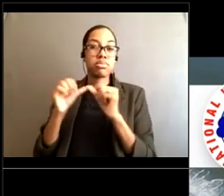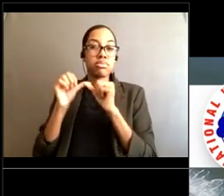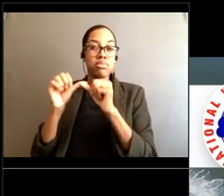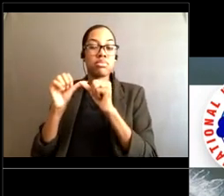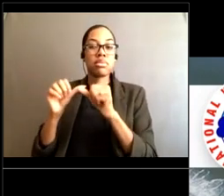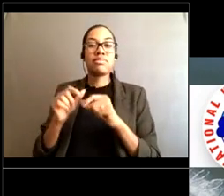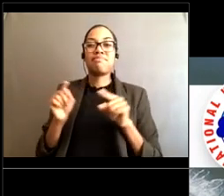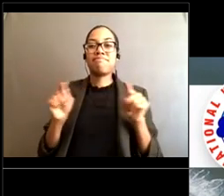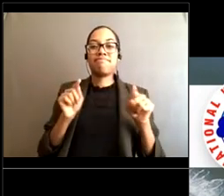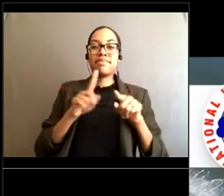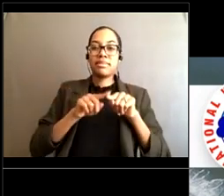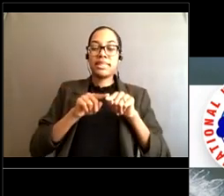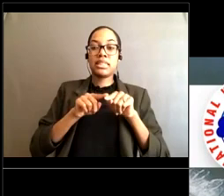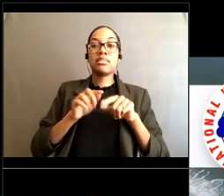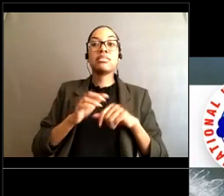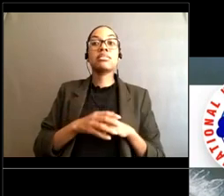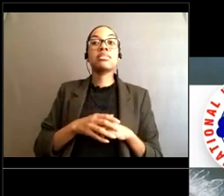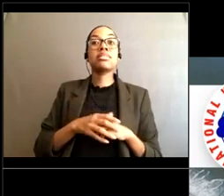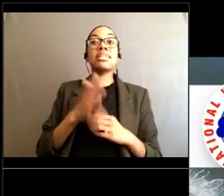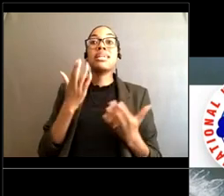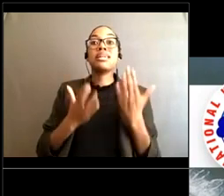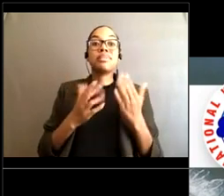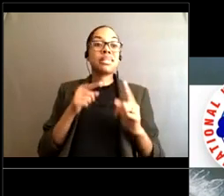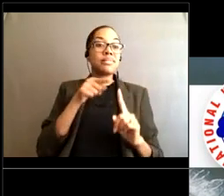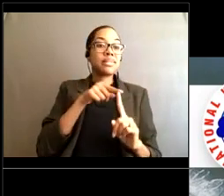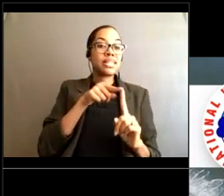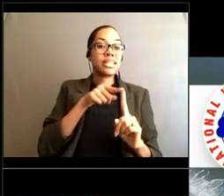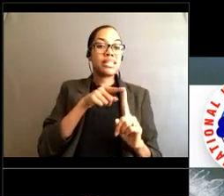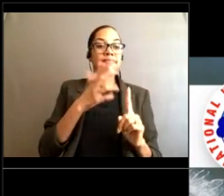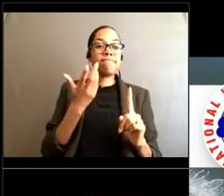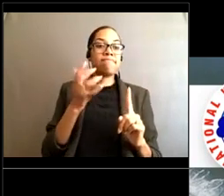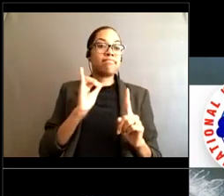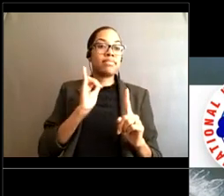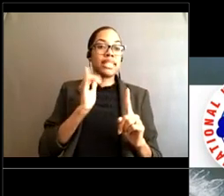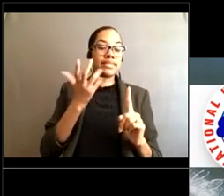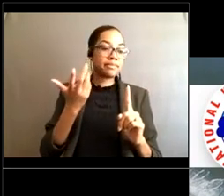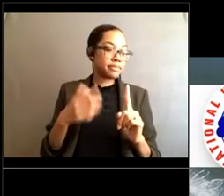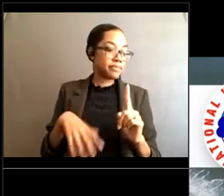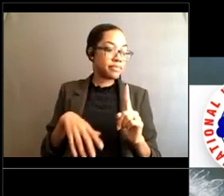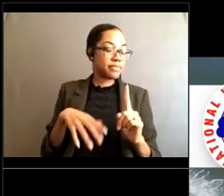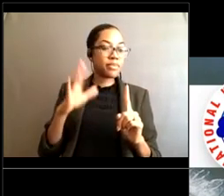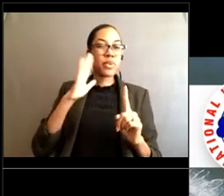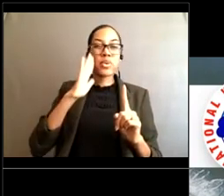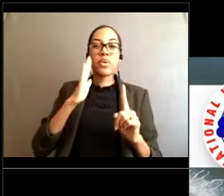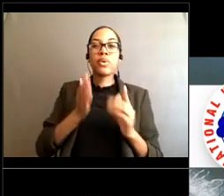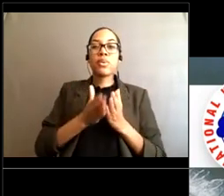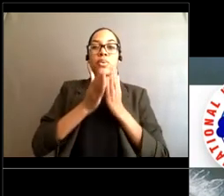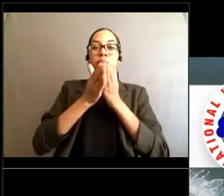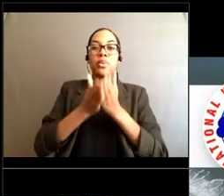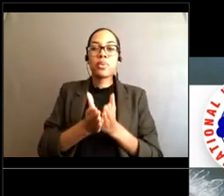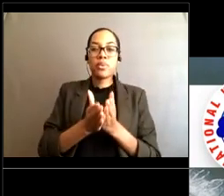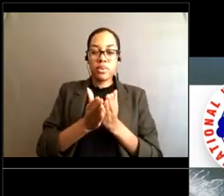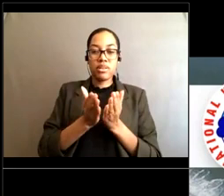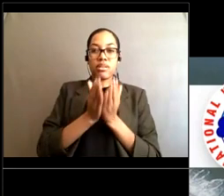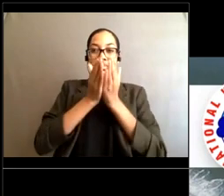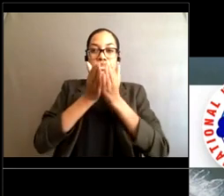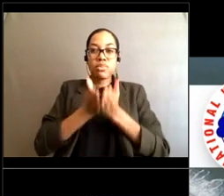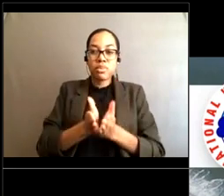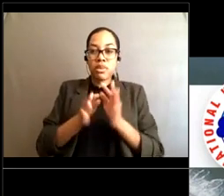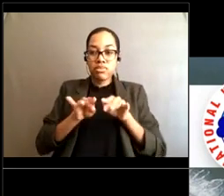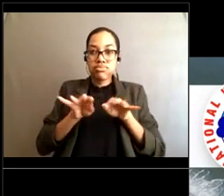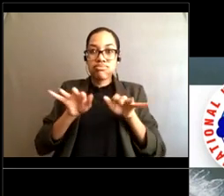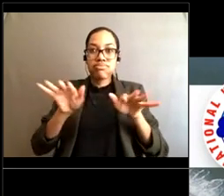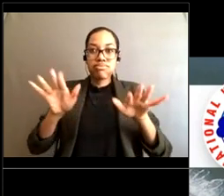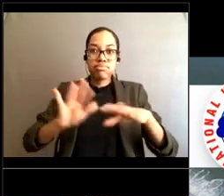a structure maybe a revetment or a jetty or You know pier type of thing they could last even